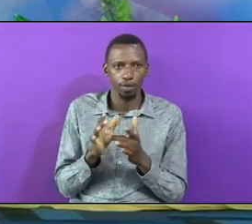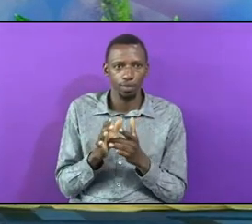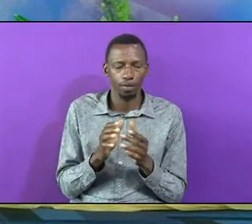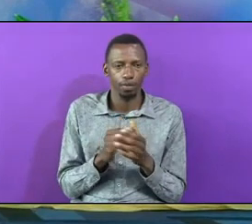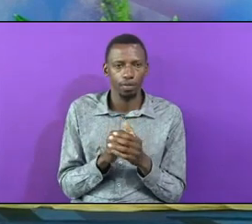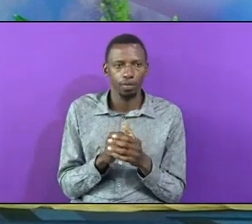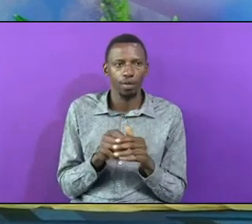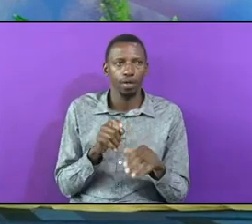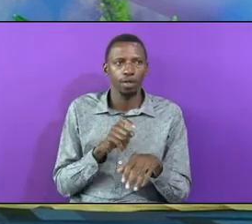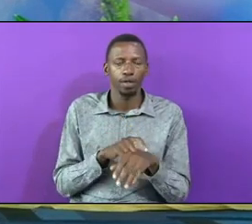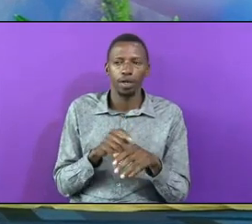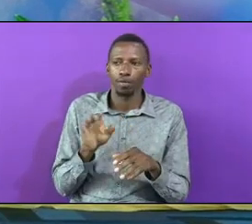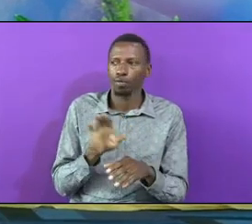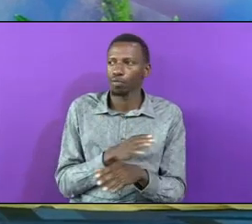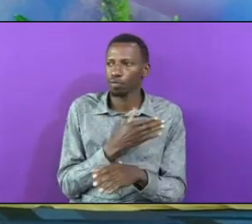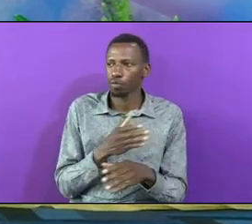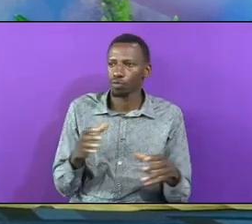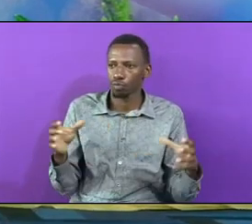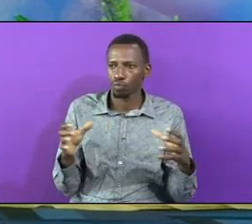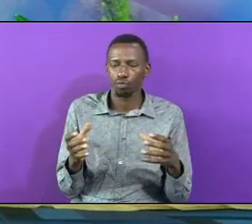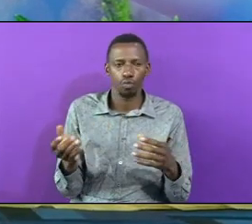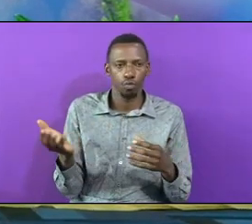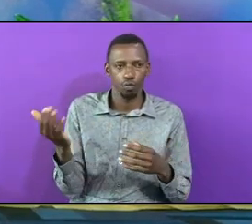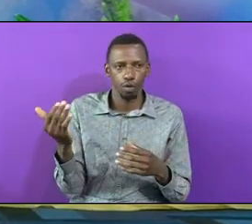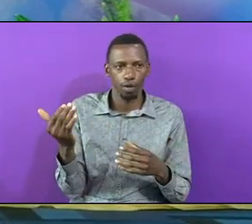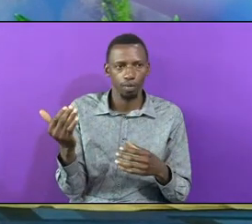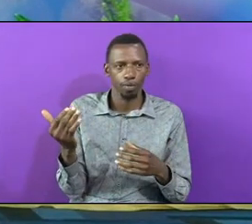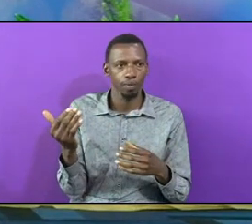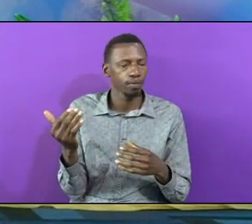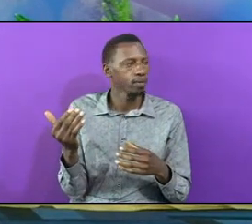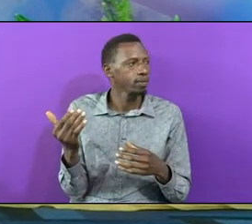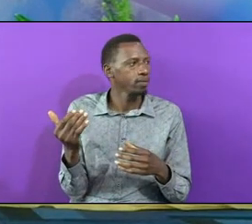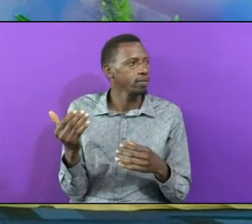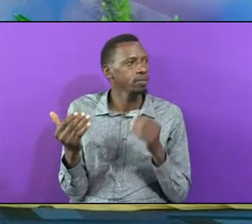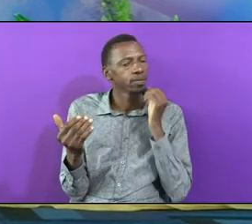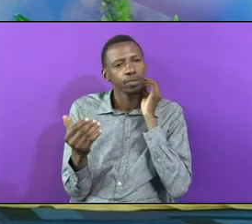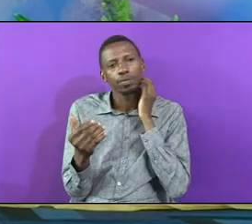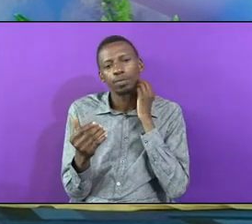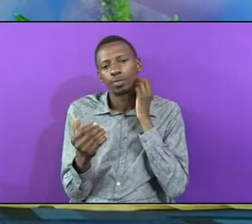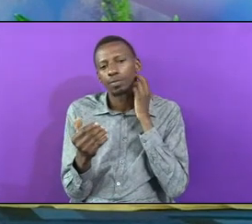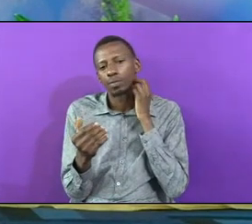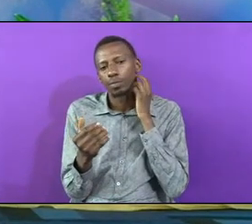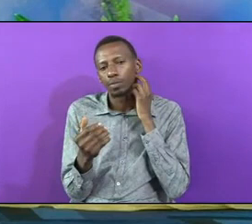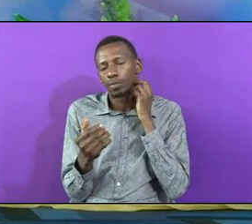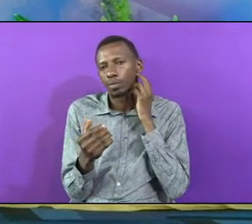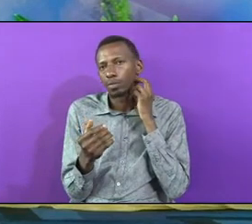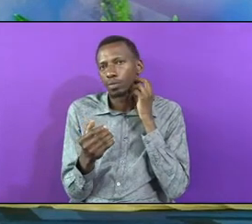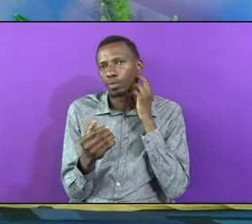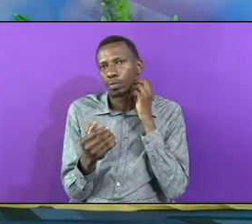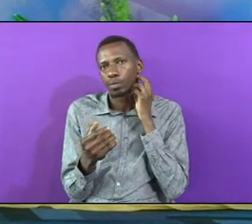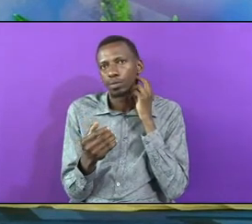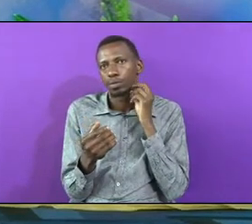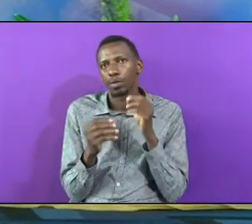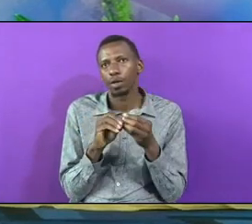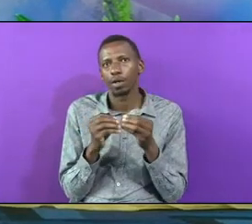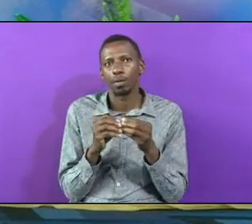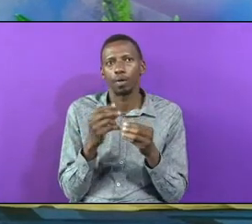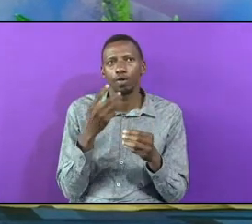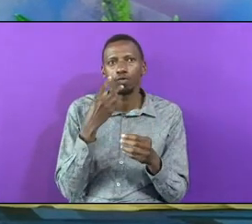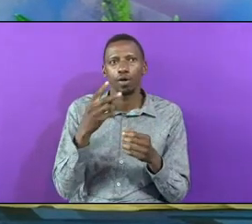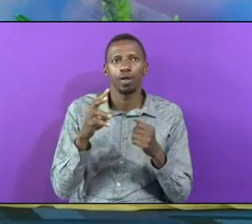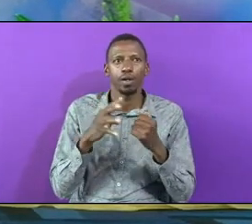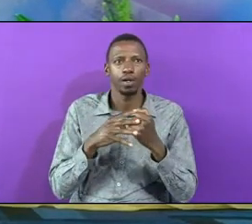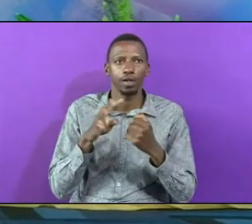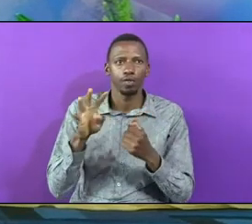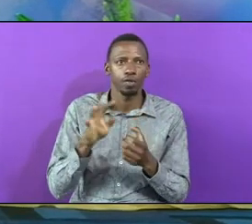The Choir Comes And We Sing Song Number 294